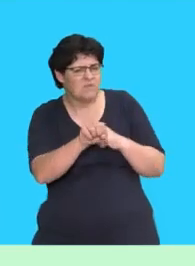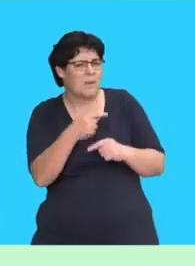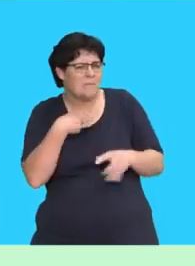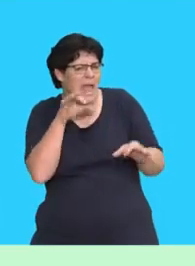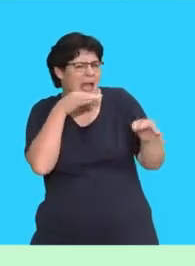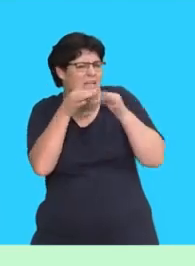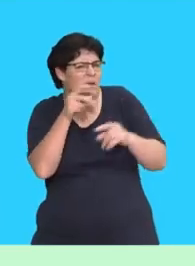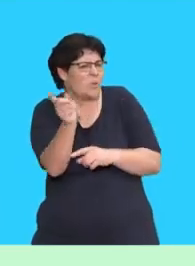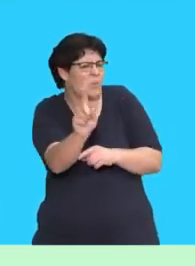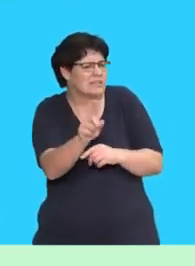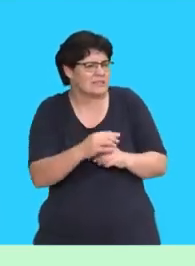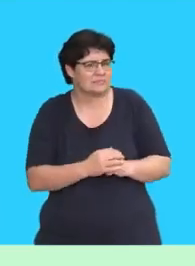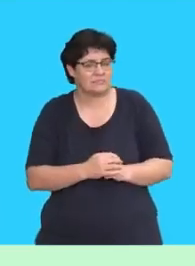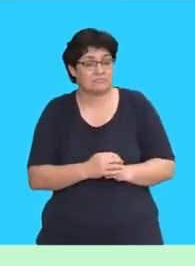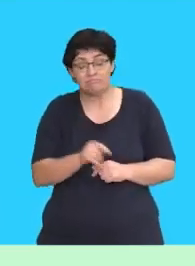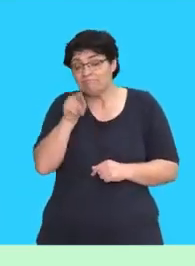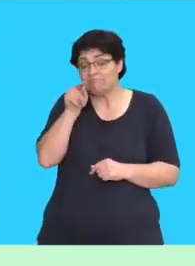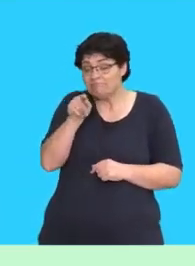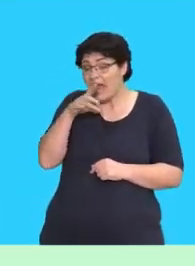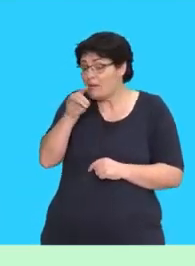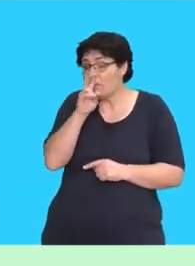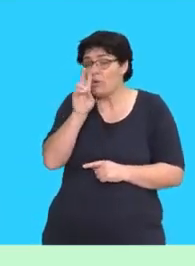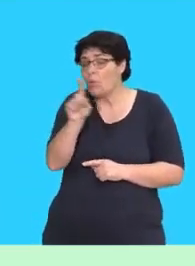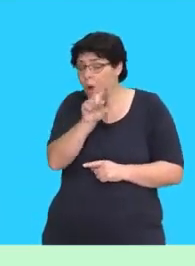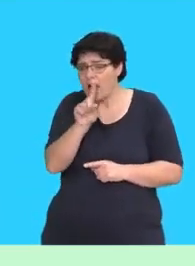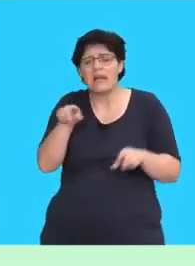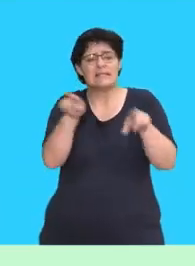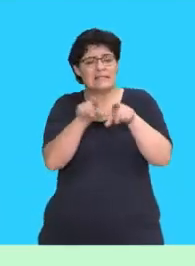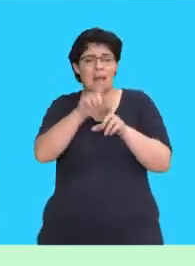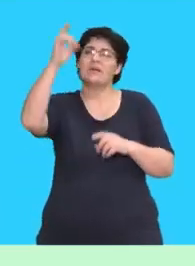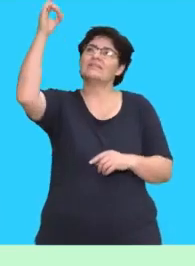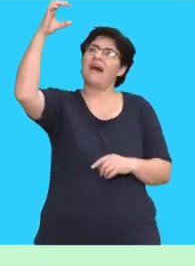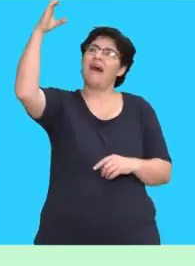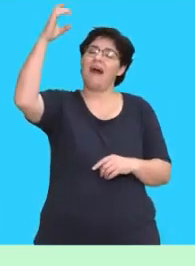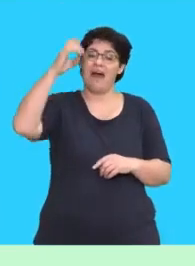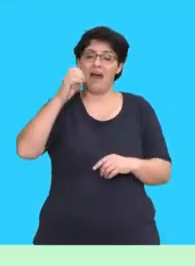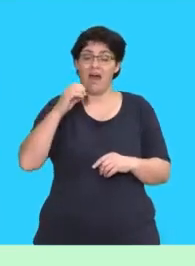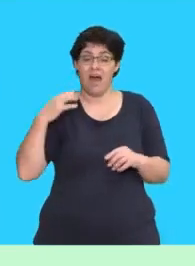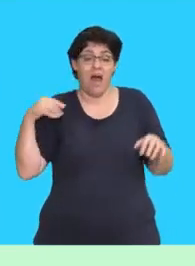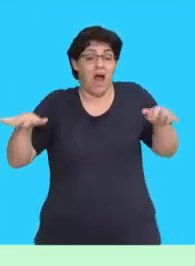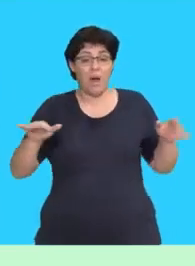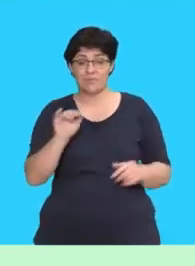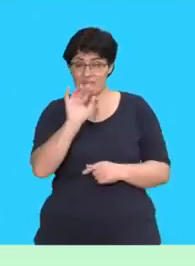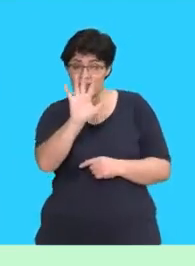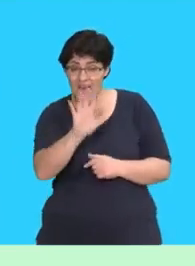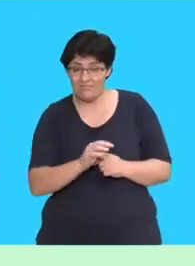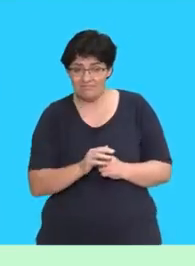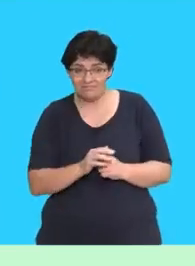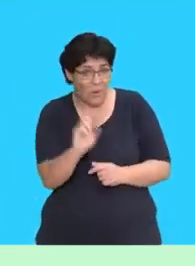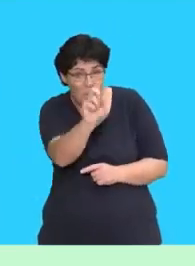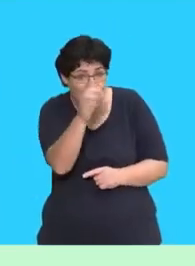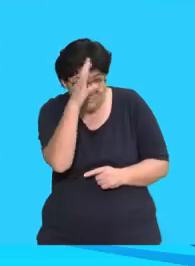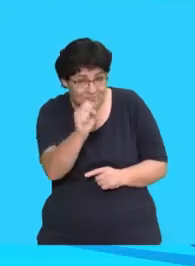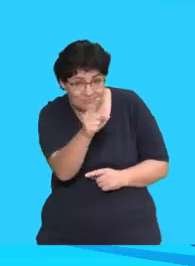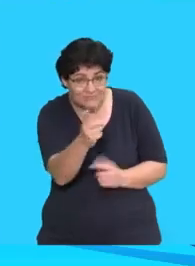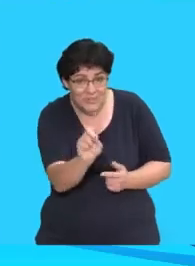sea creature I am describing. This creature looks like a star. It has five arms. Can you guess